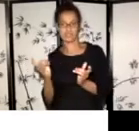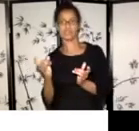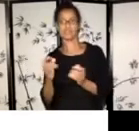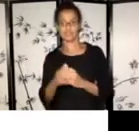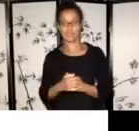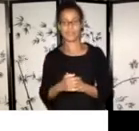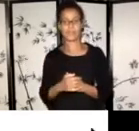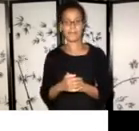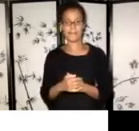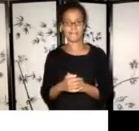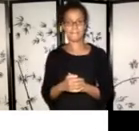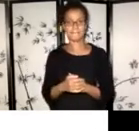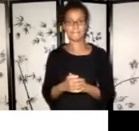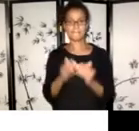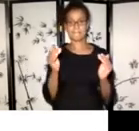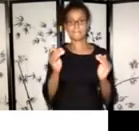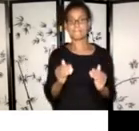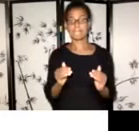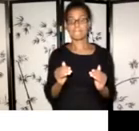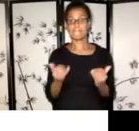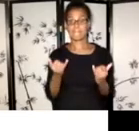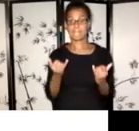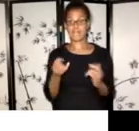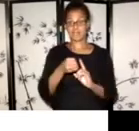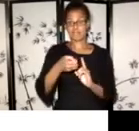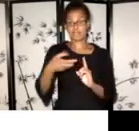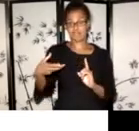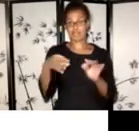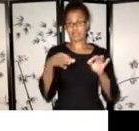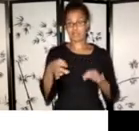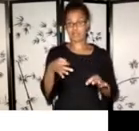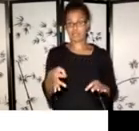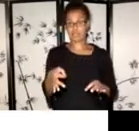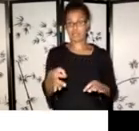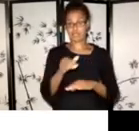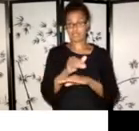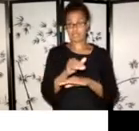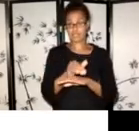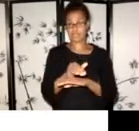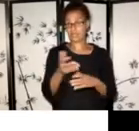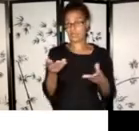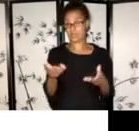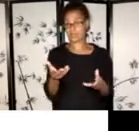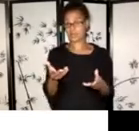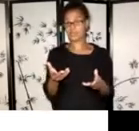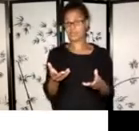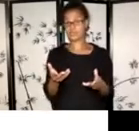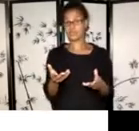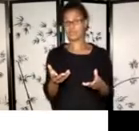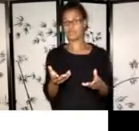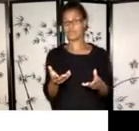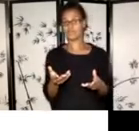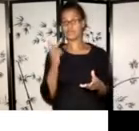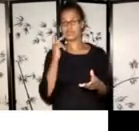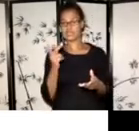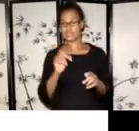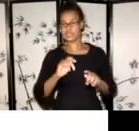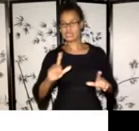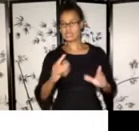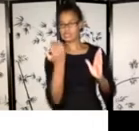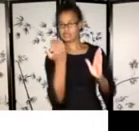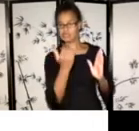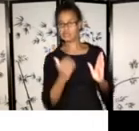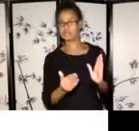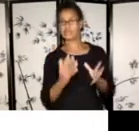Um, so the ones I'm going to be talking to today, um, these are the main programs that support, uh, indigenous